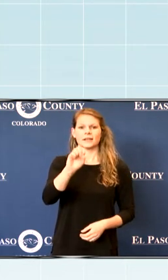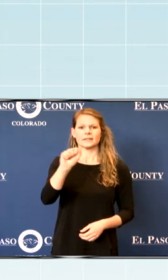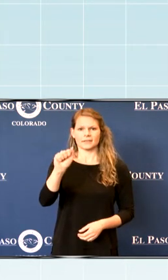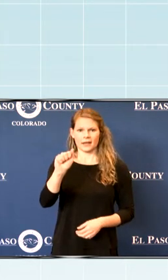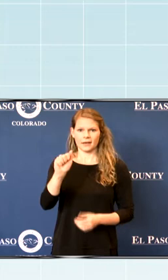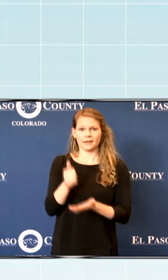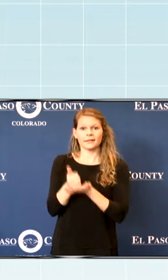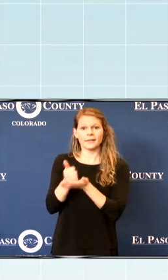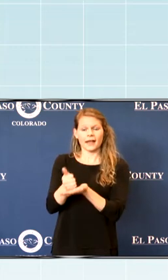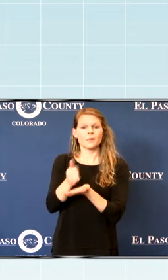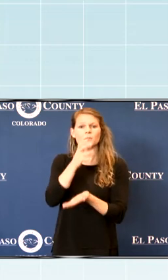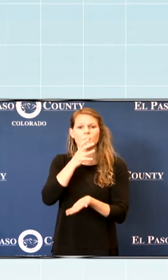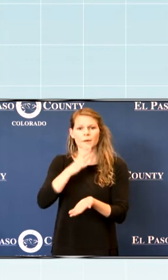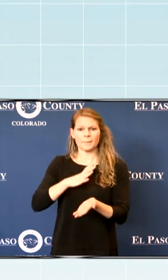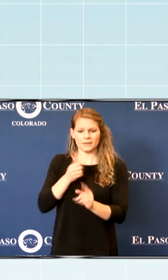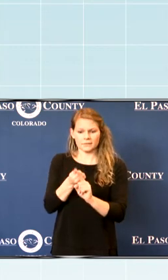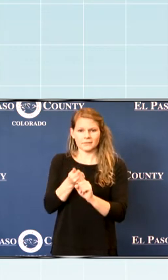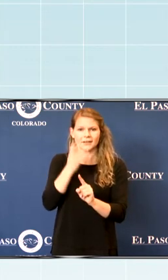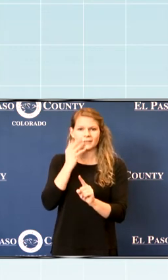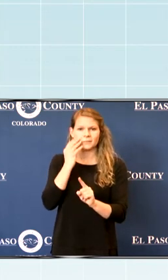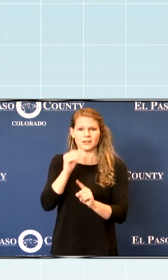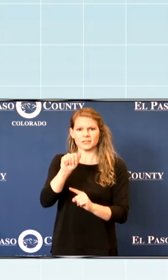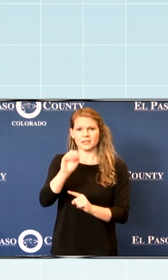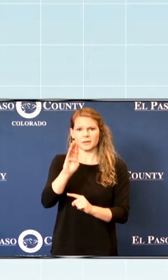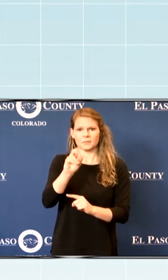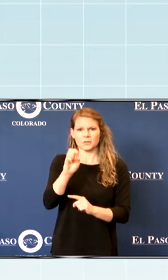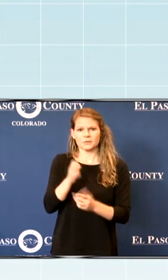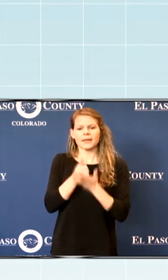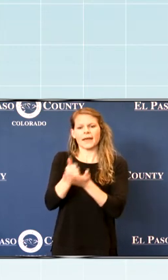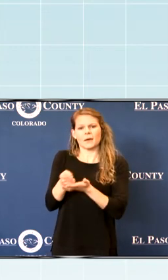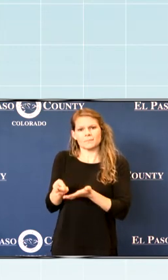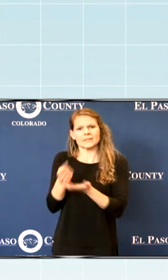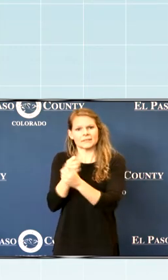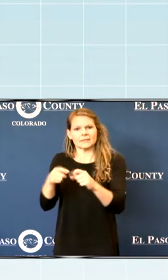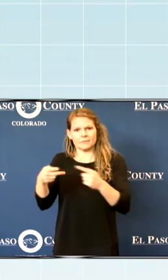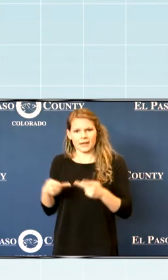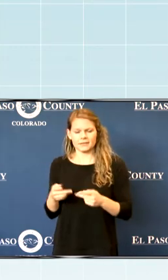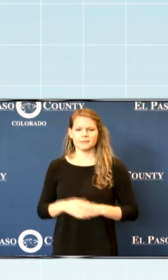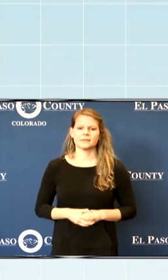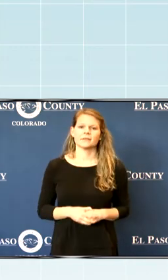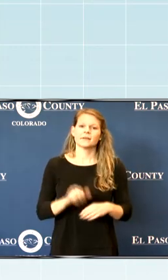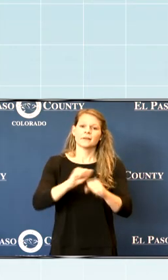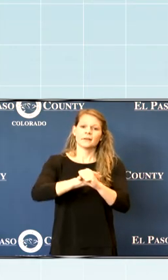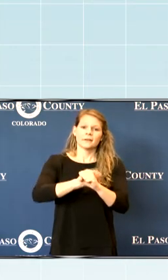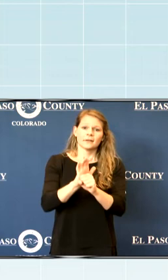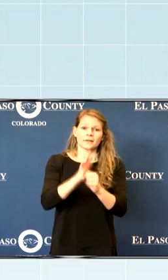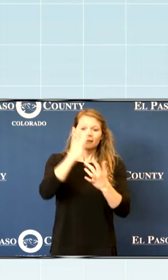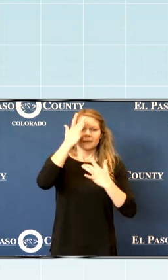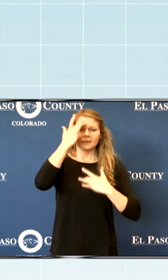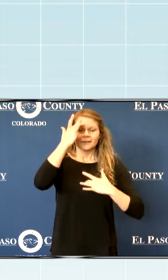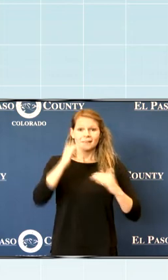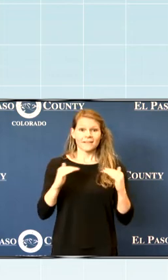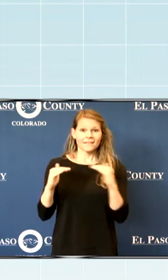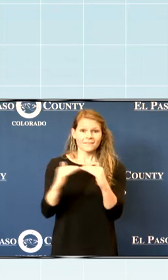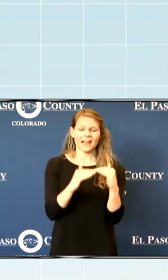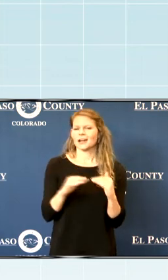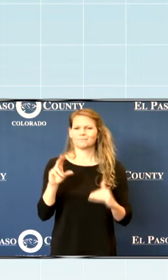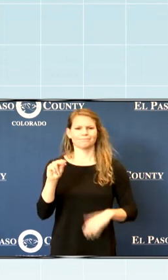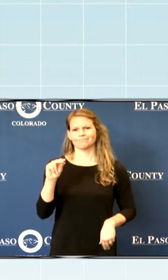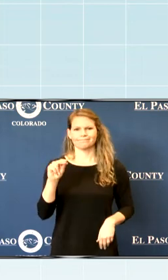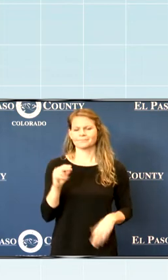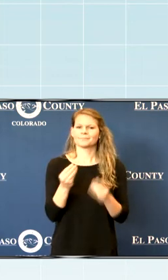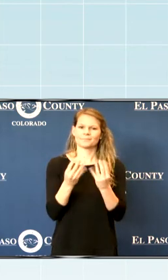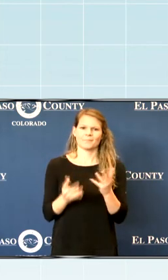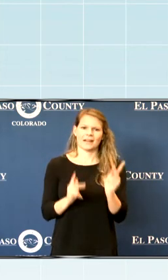women experiencing abuse. The pandemic hasn't been fair to anyone, but many children have lost